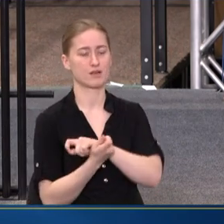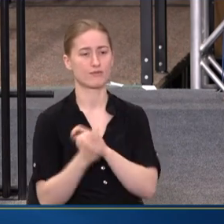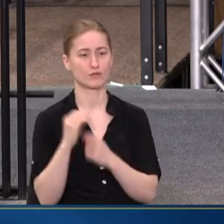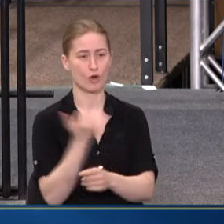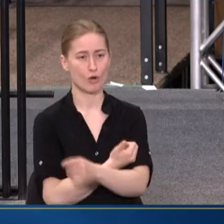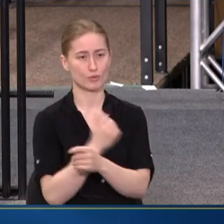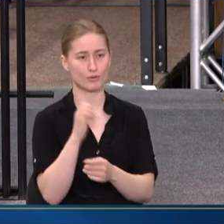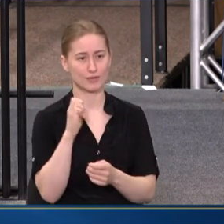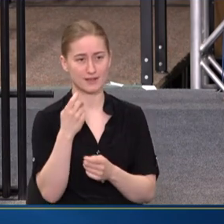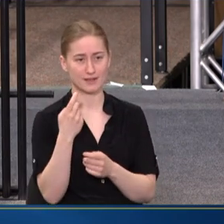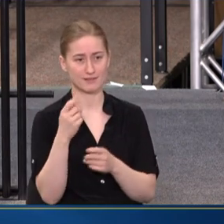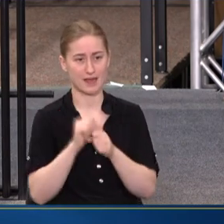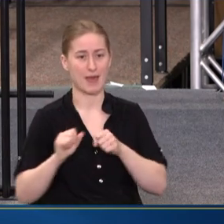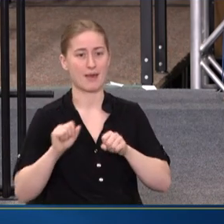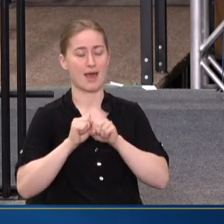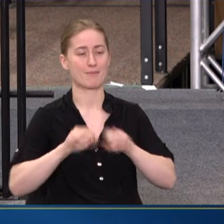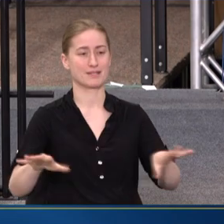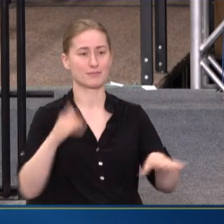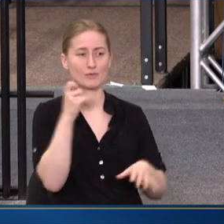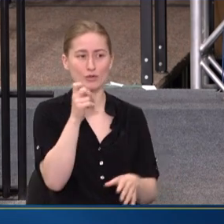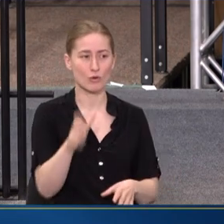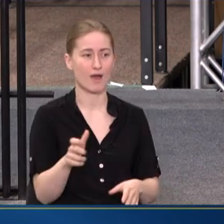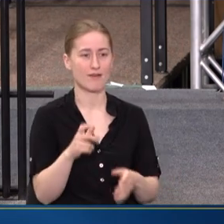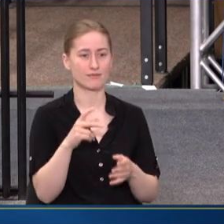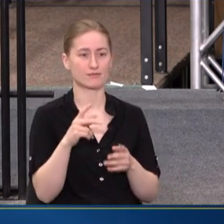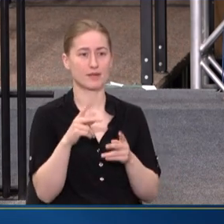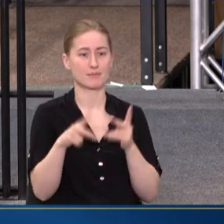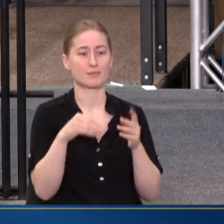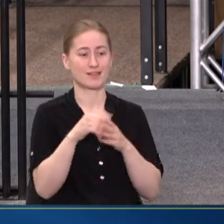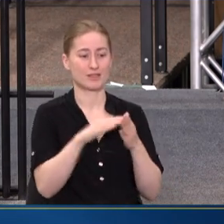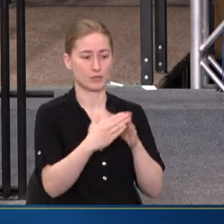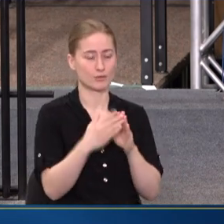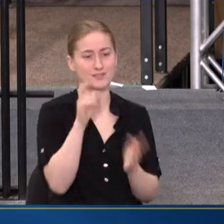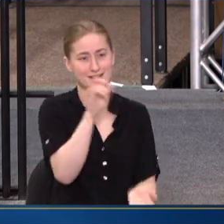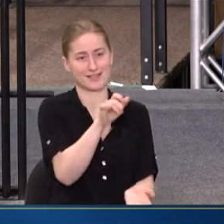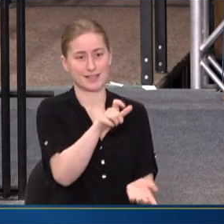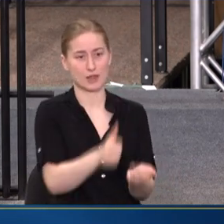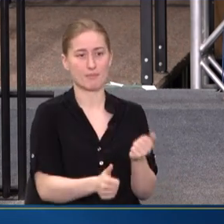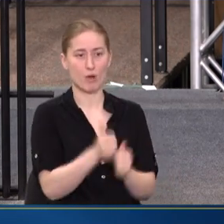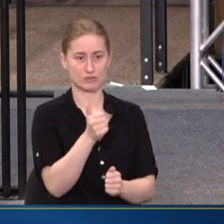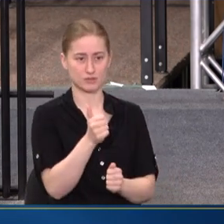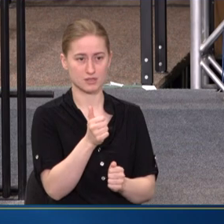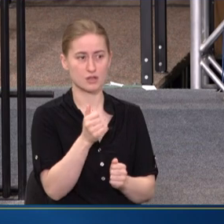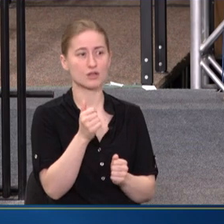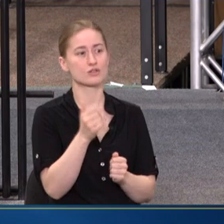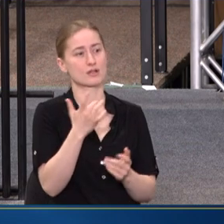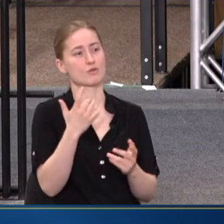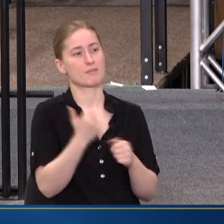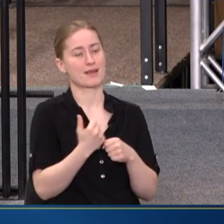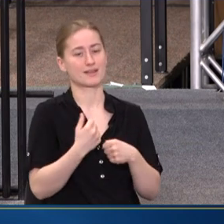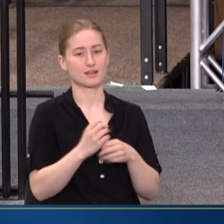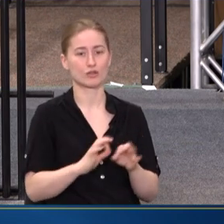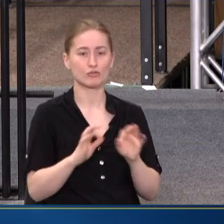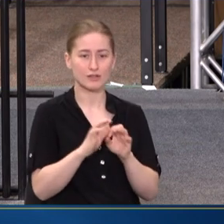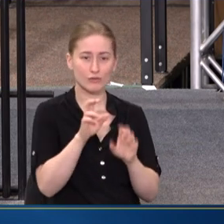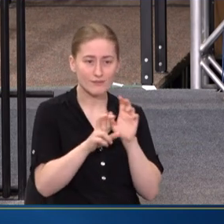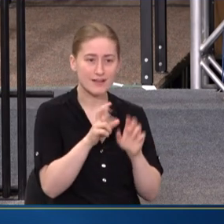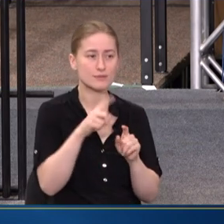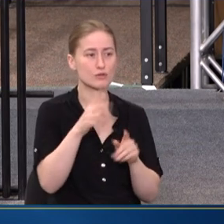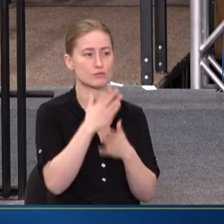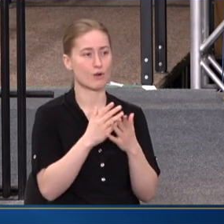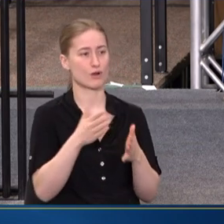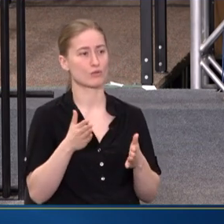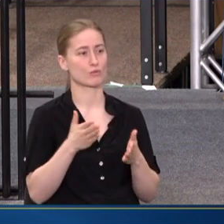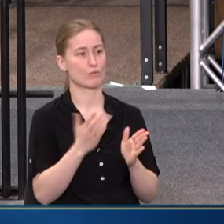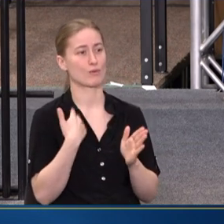IF WE DON'T HAVE PRESCRIBERS IN COMMUNITIES THAT NEED IT MOST? SO WE'RE MAKING THOSE CRITICAL INVESTMENTS AND THOSE ARE PART OF THE WAY THAT